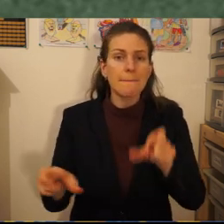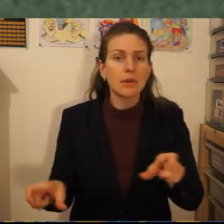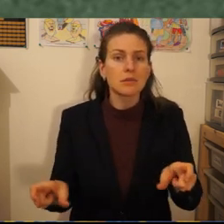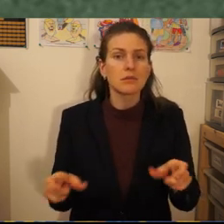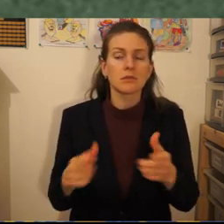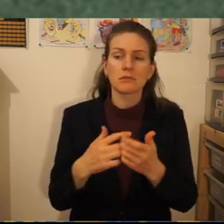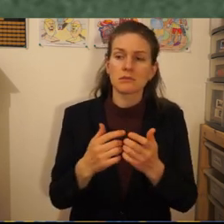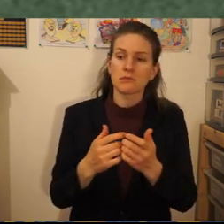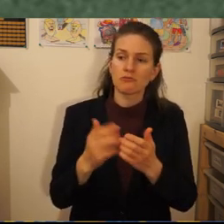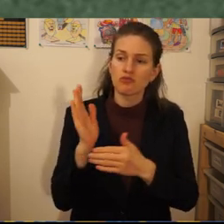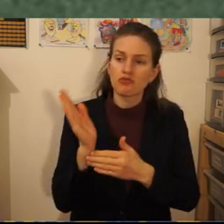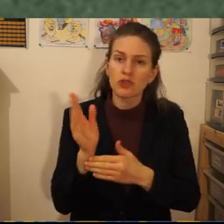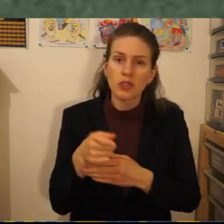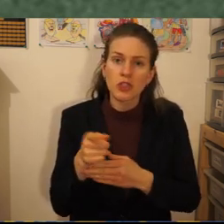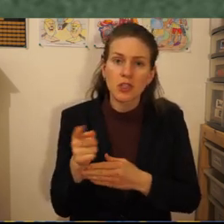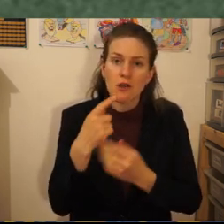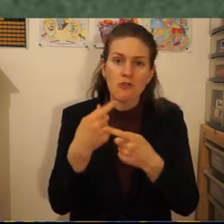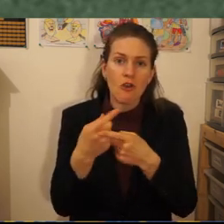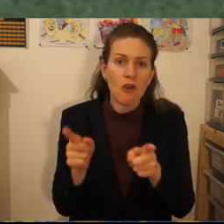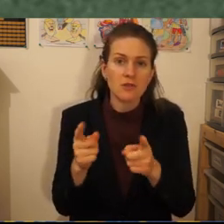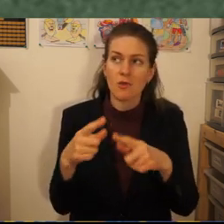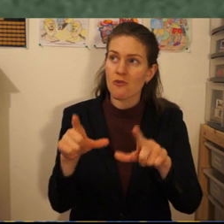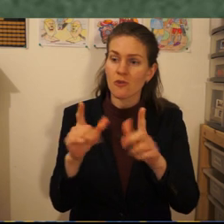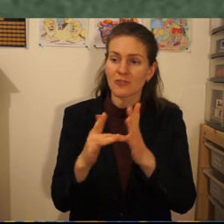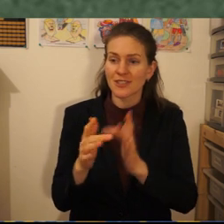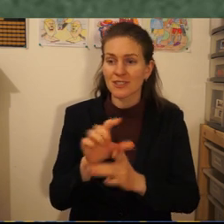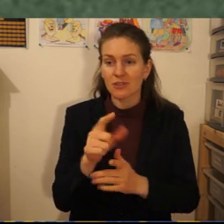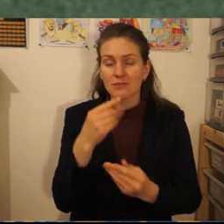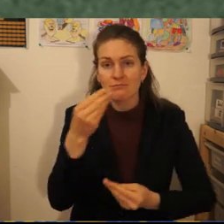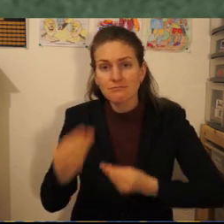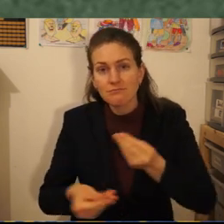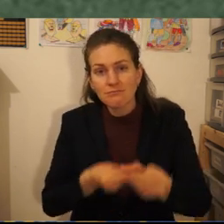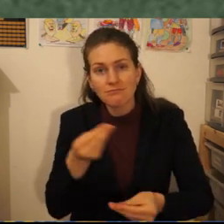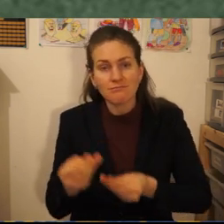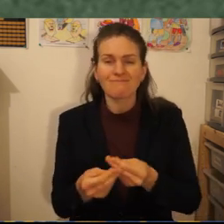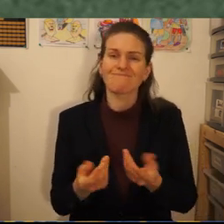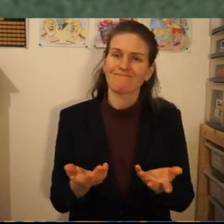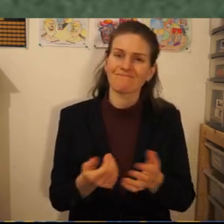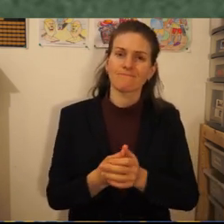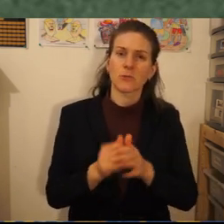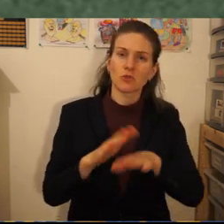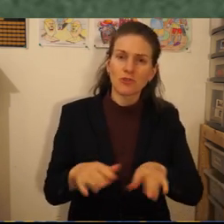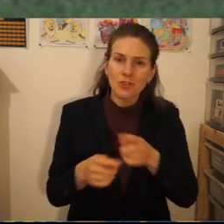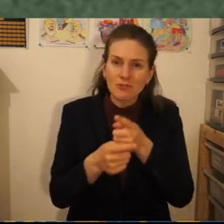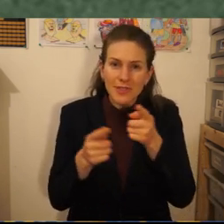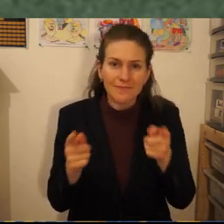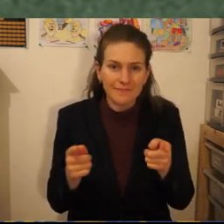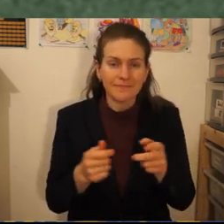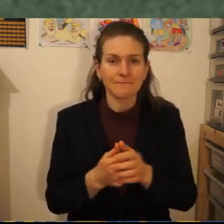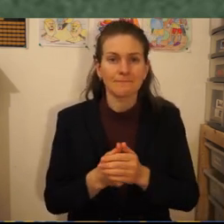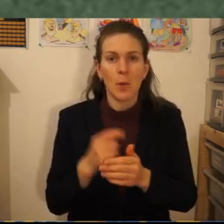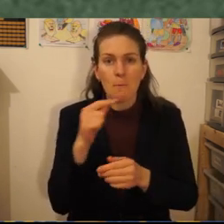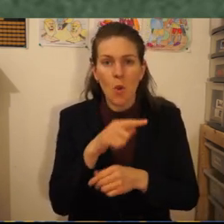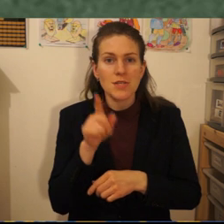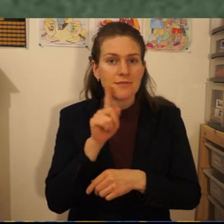preaching to them the gospel of the Lord Jesus Christ and so children boys